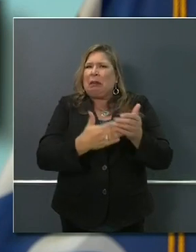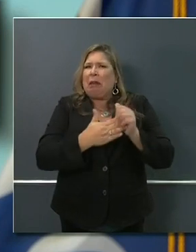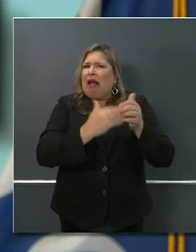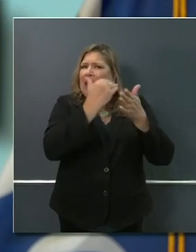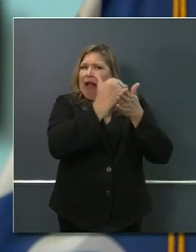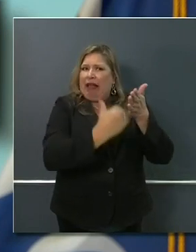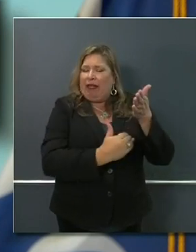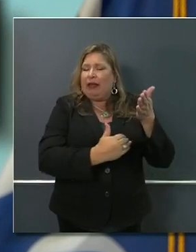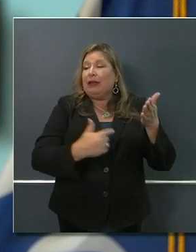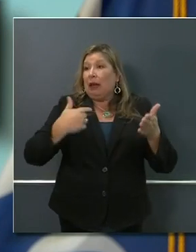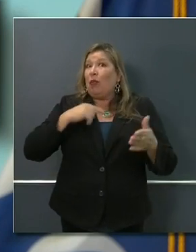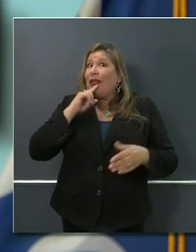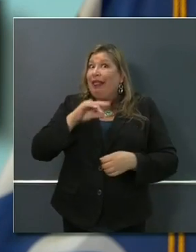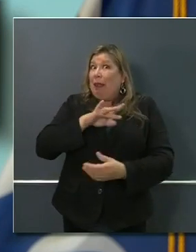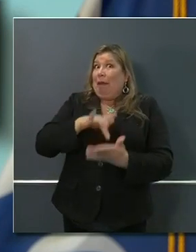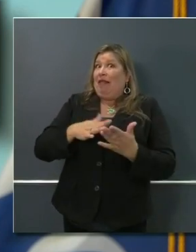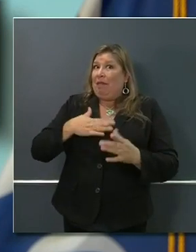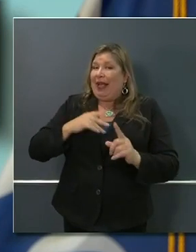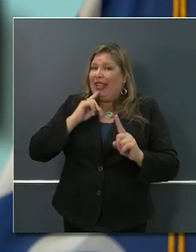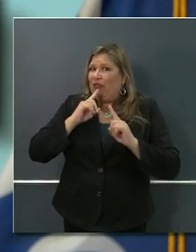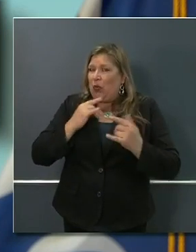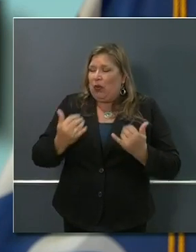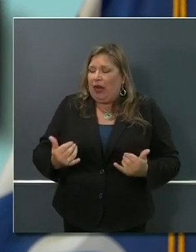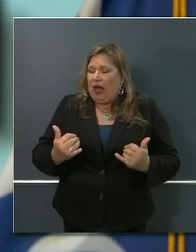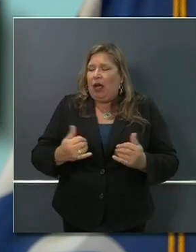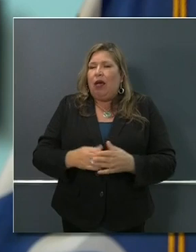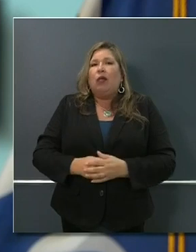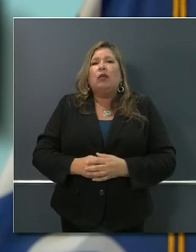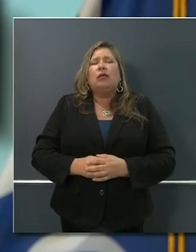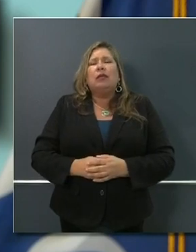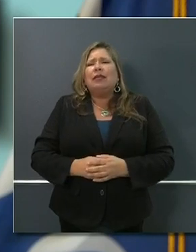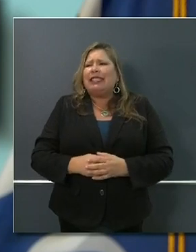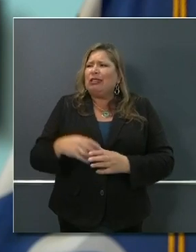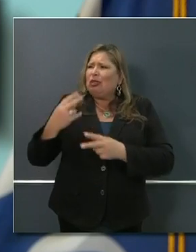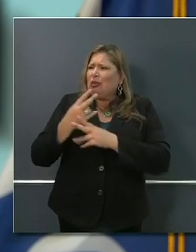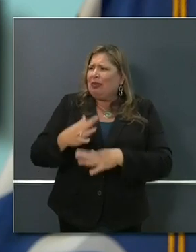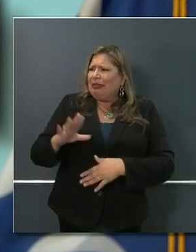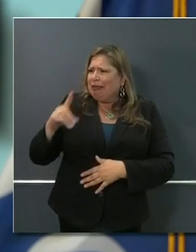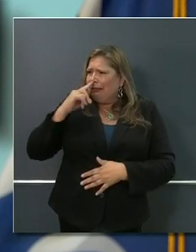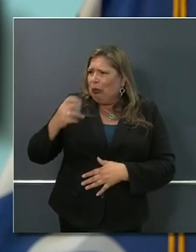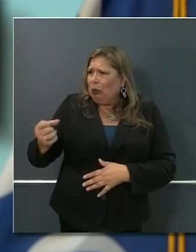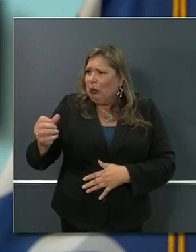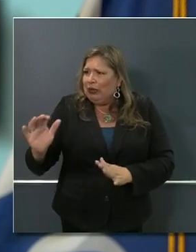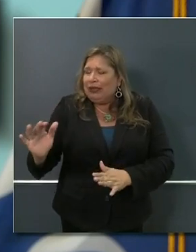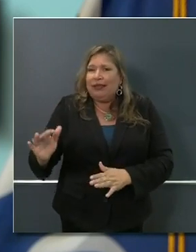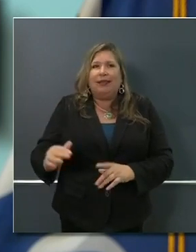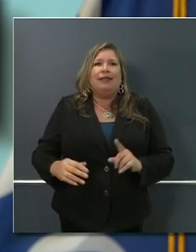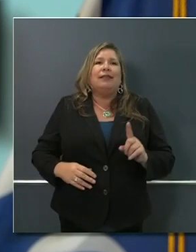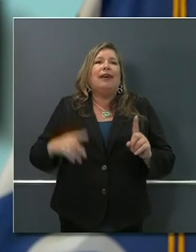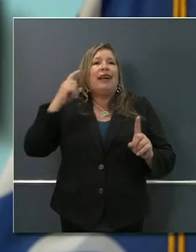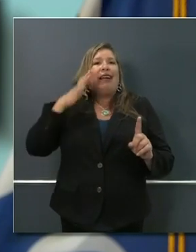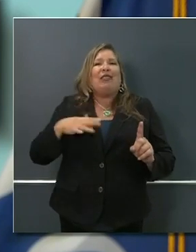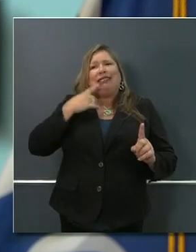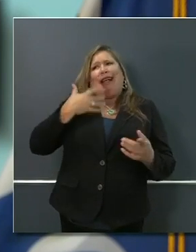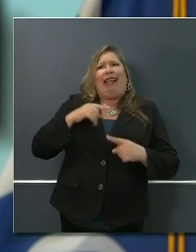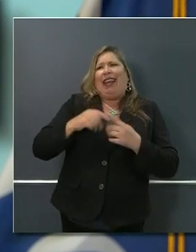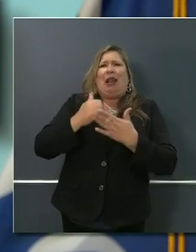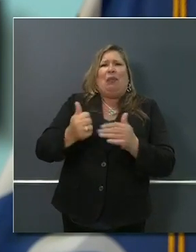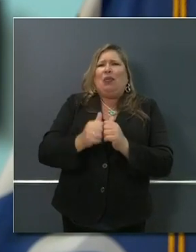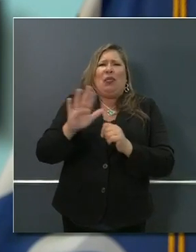right now. Supervisor, I want to wait second. Can't help you with the interview. What